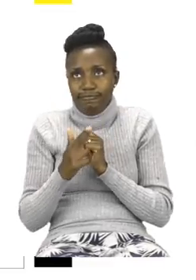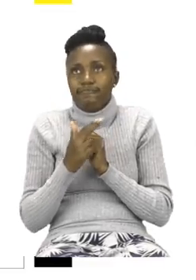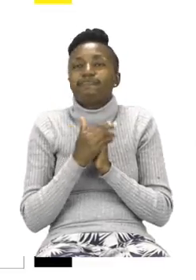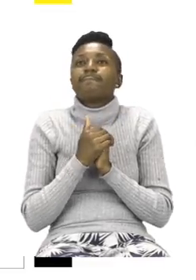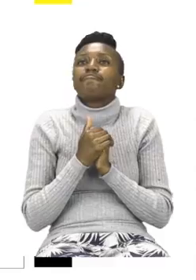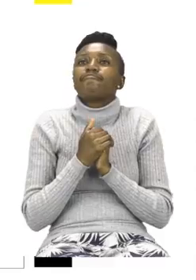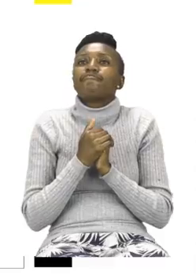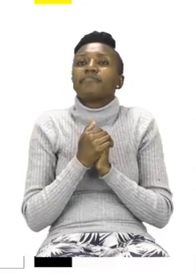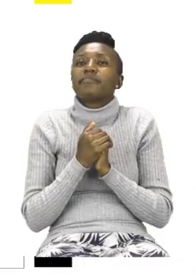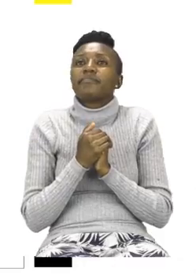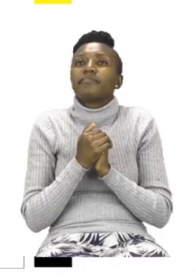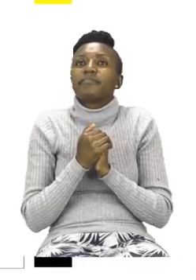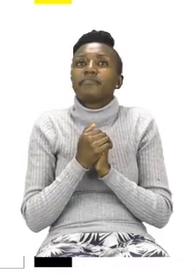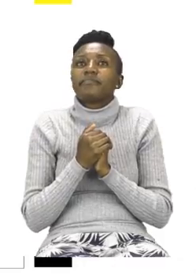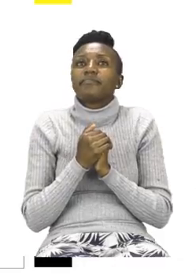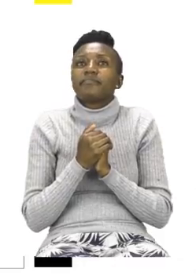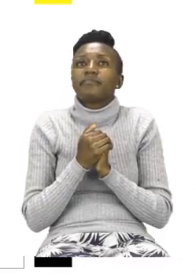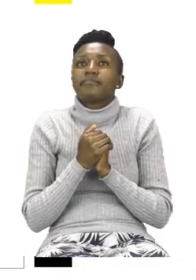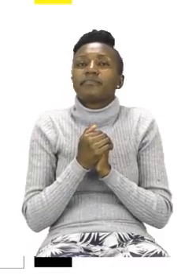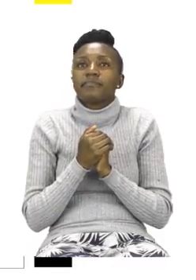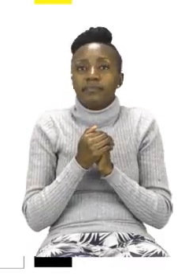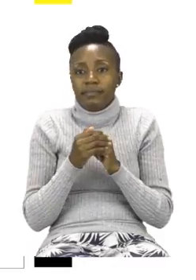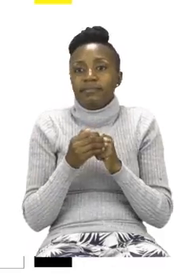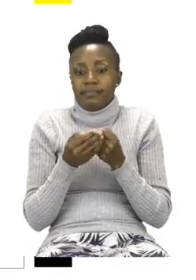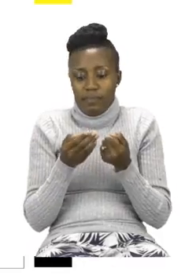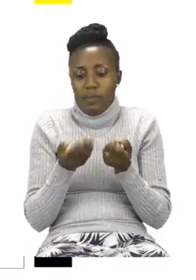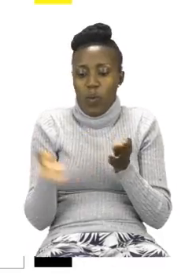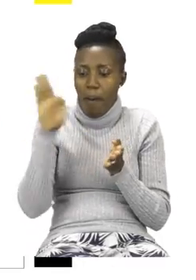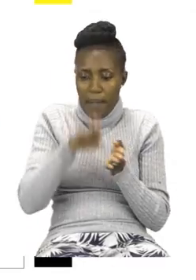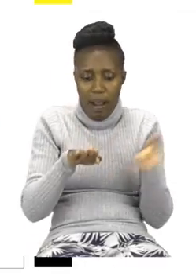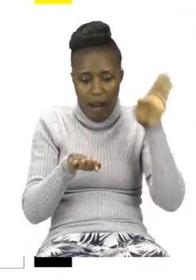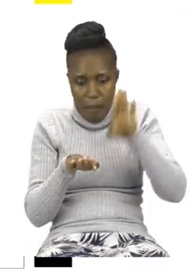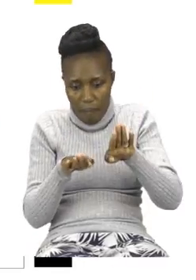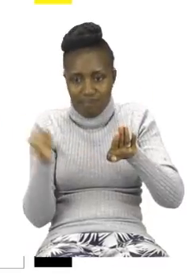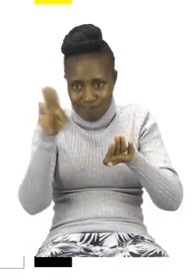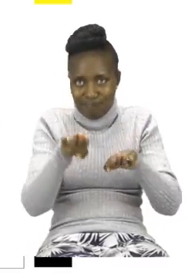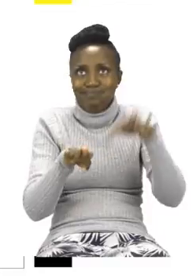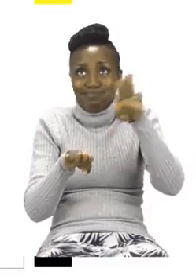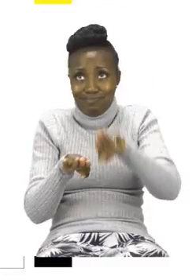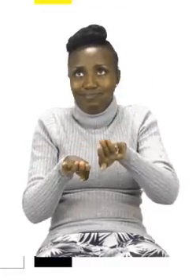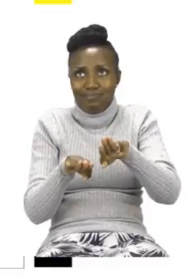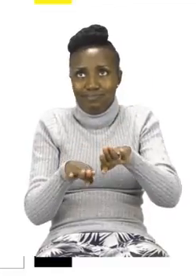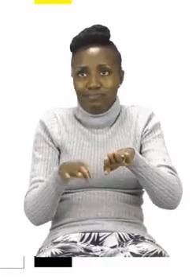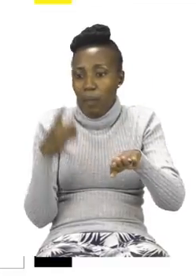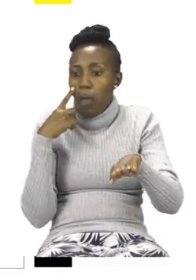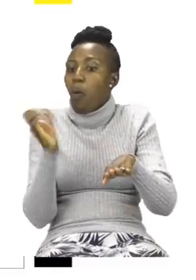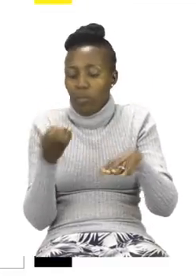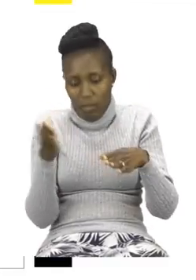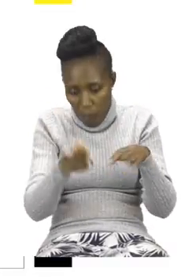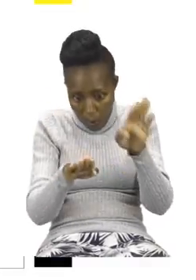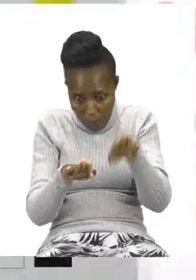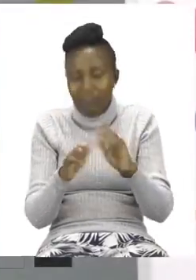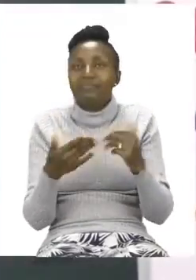going to take them and place them upside down, which means the picture is facing down on the table.